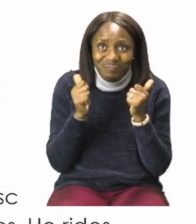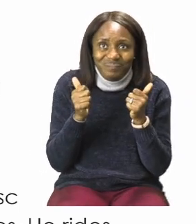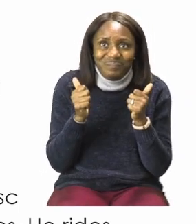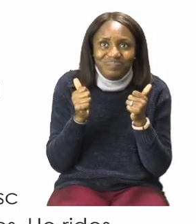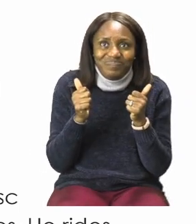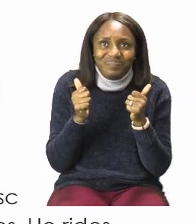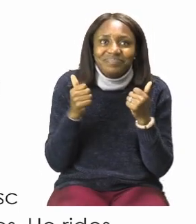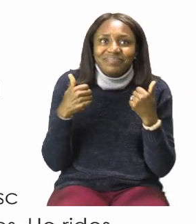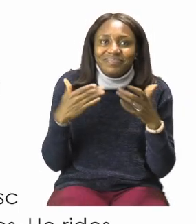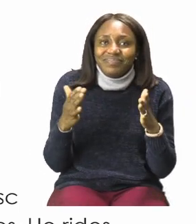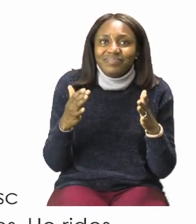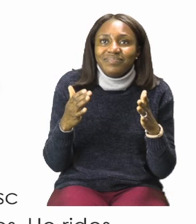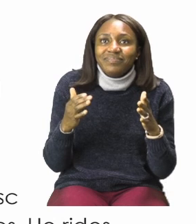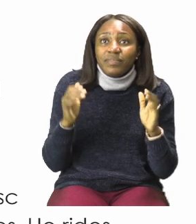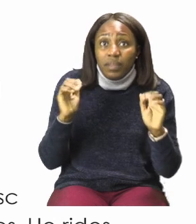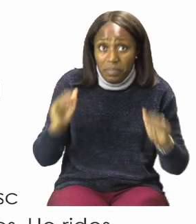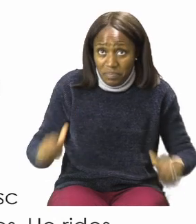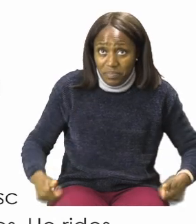start at the heading.